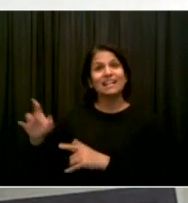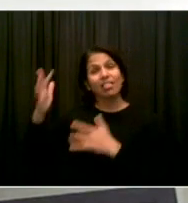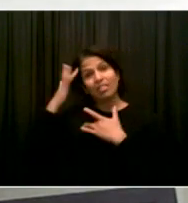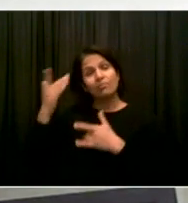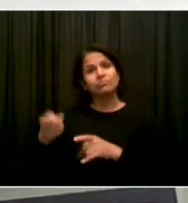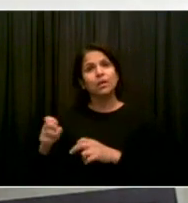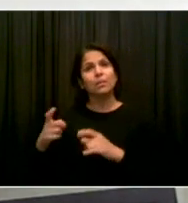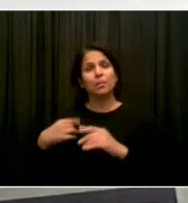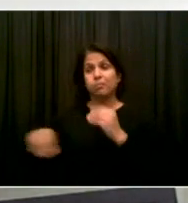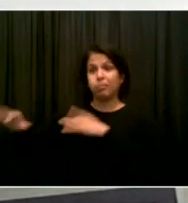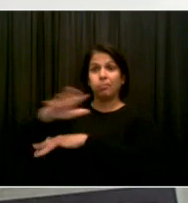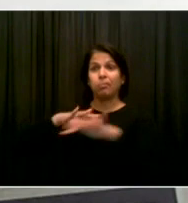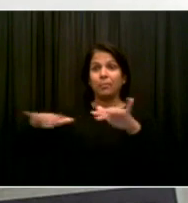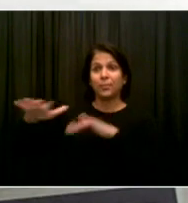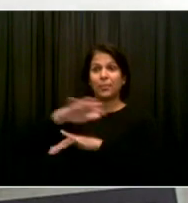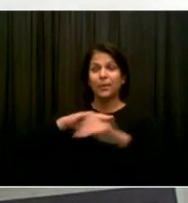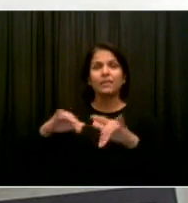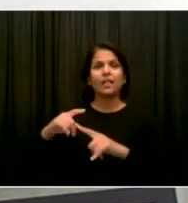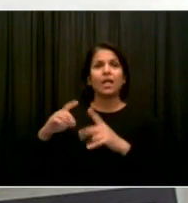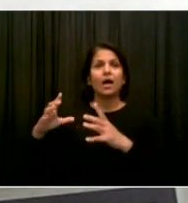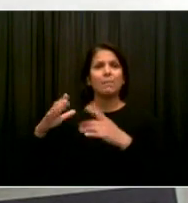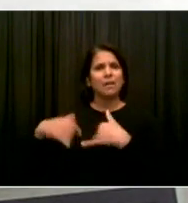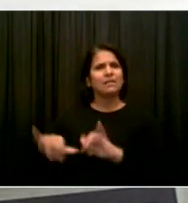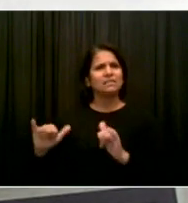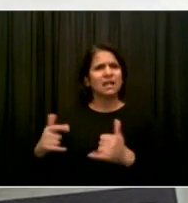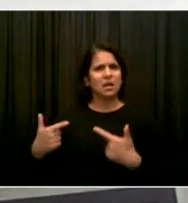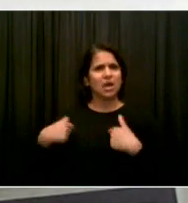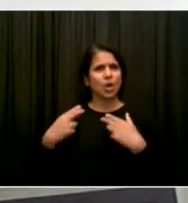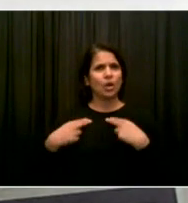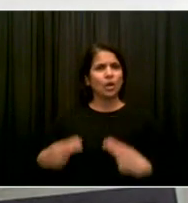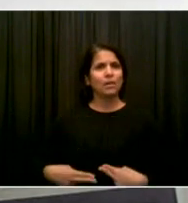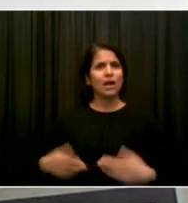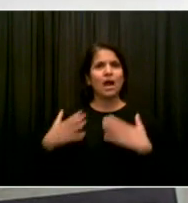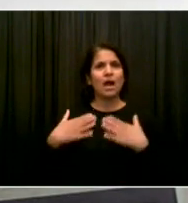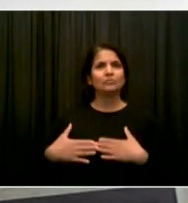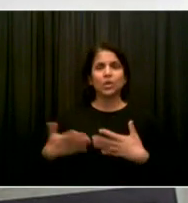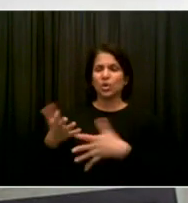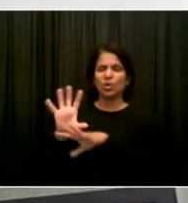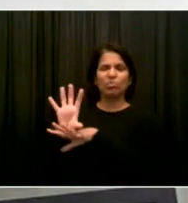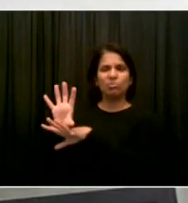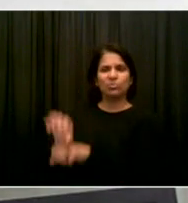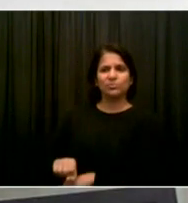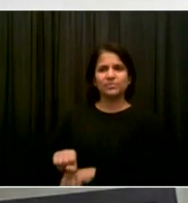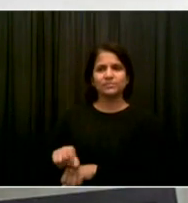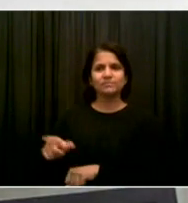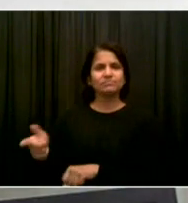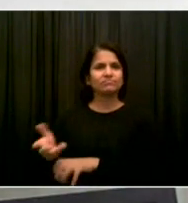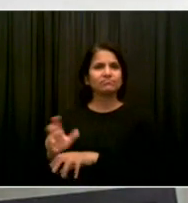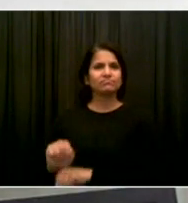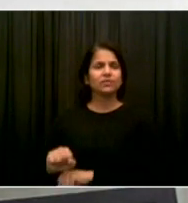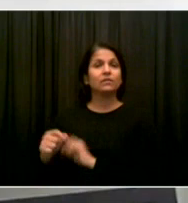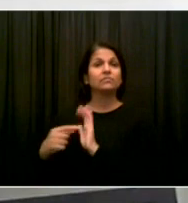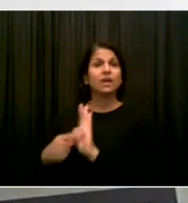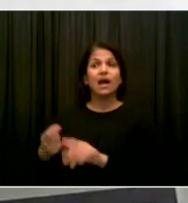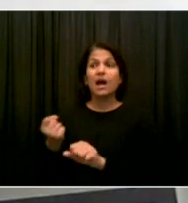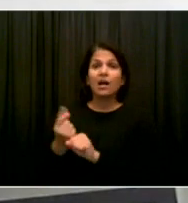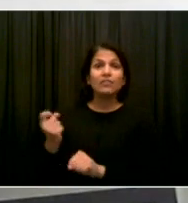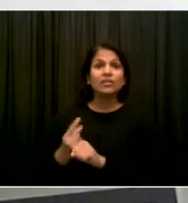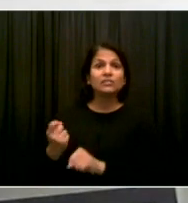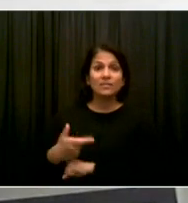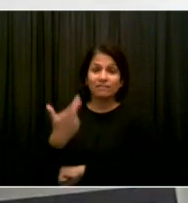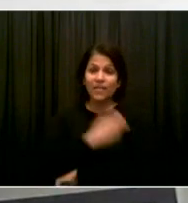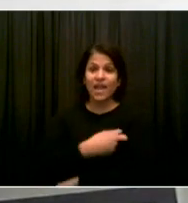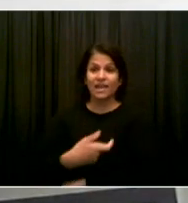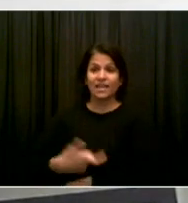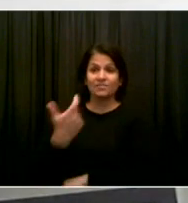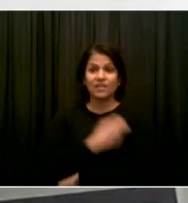how to deal with it. Whether that means that we're going to need yearly immunizations, that I think is a likely